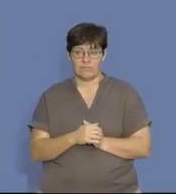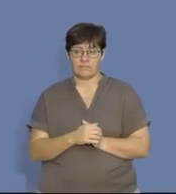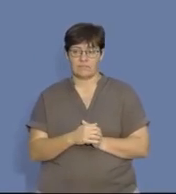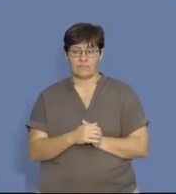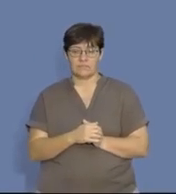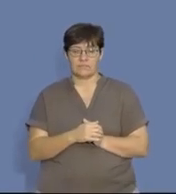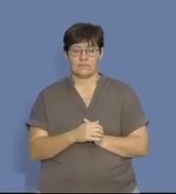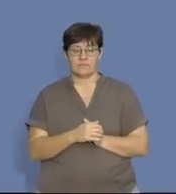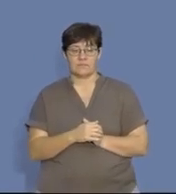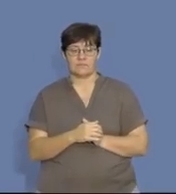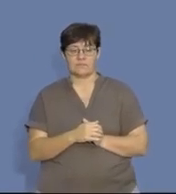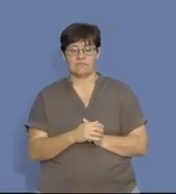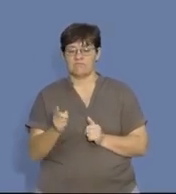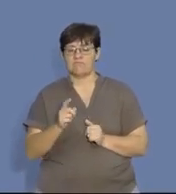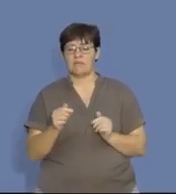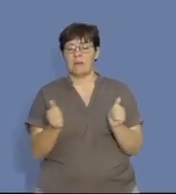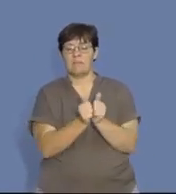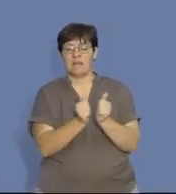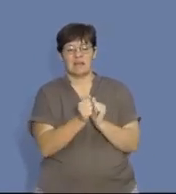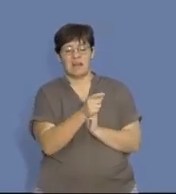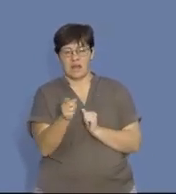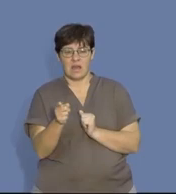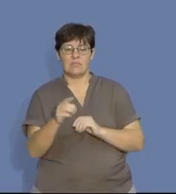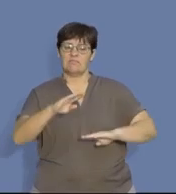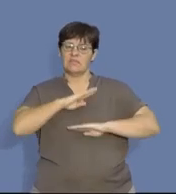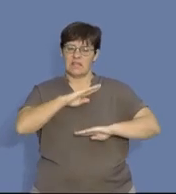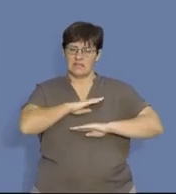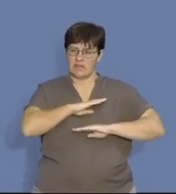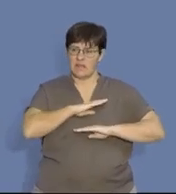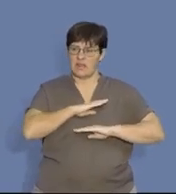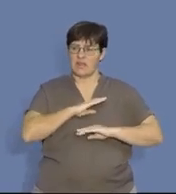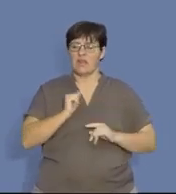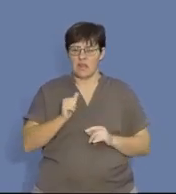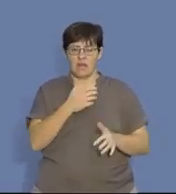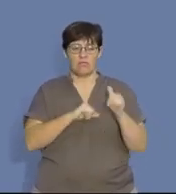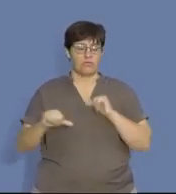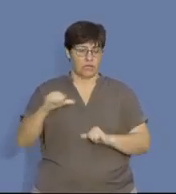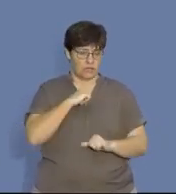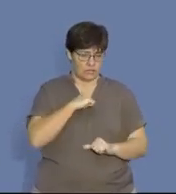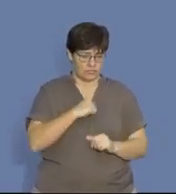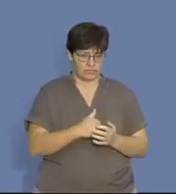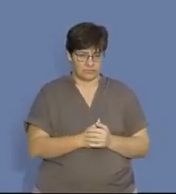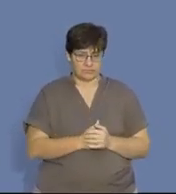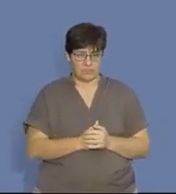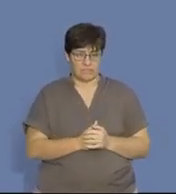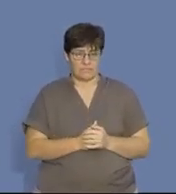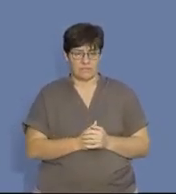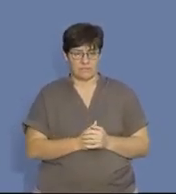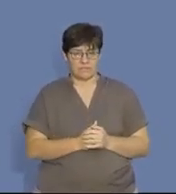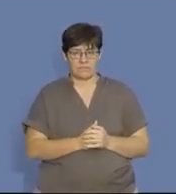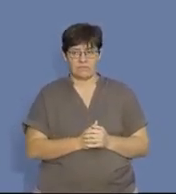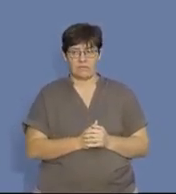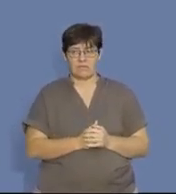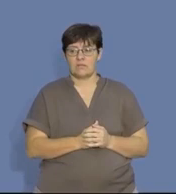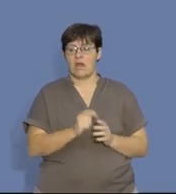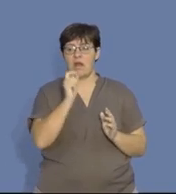Right. So, our next question, should the partners be satisfied with their returns? Right. So, let's